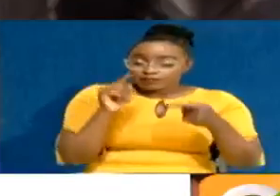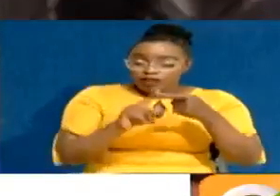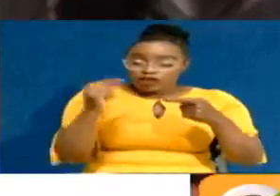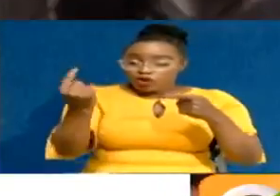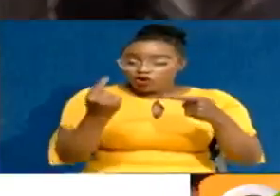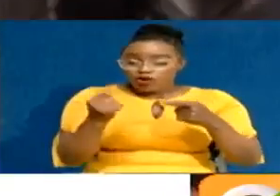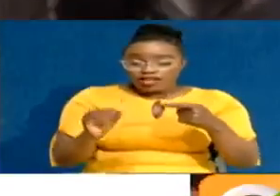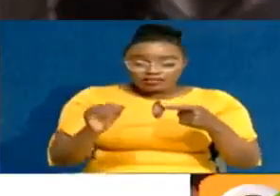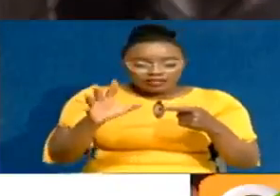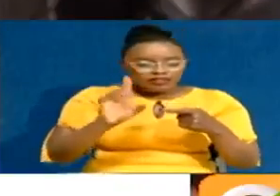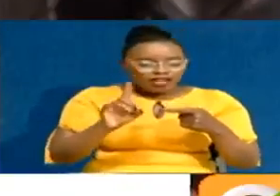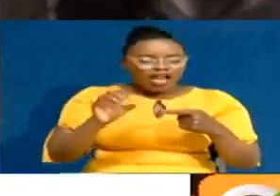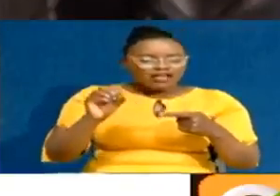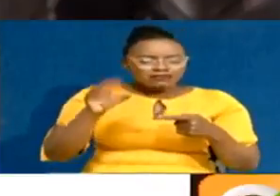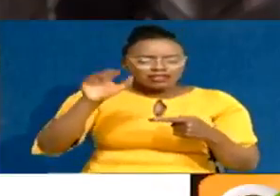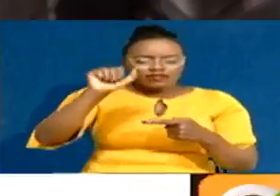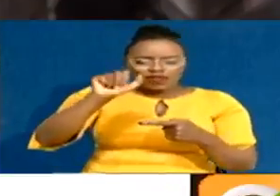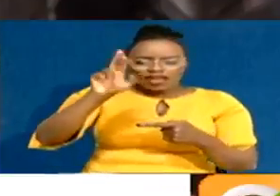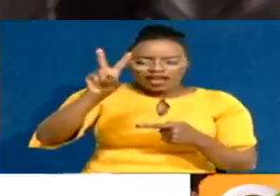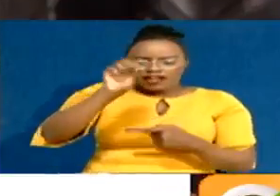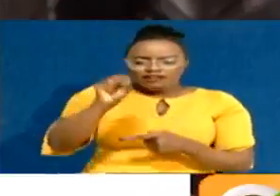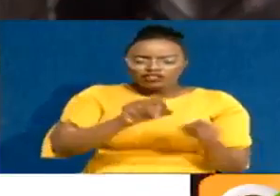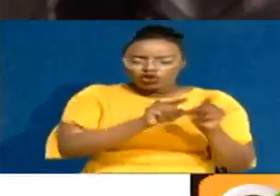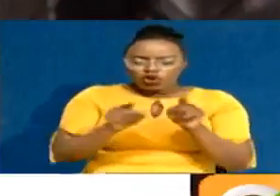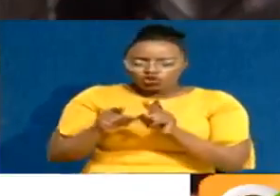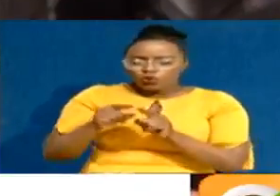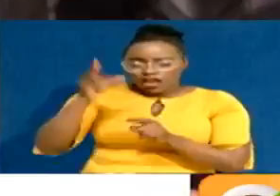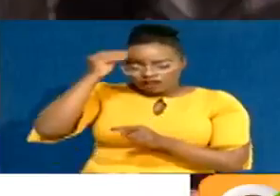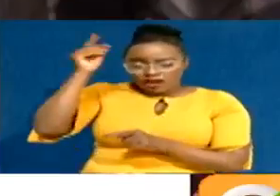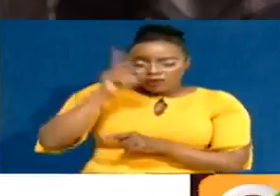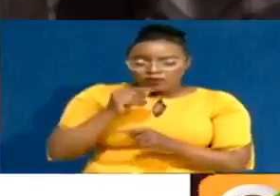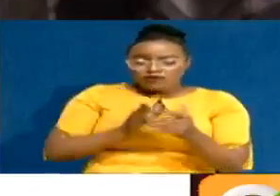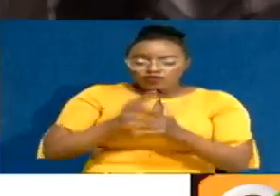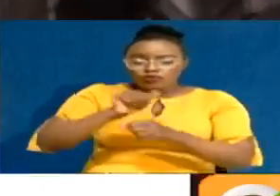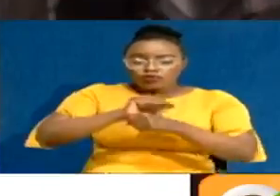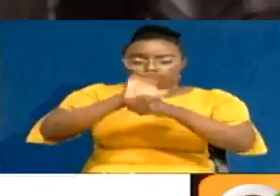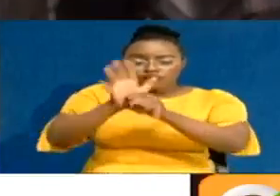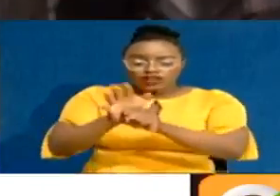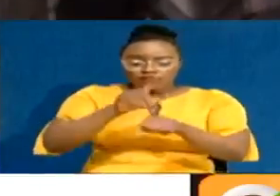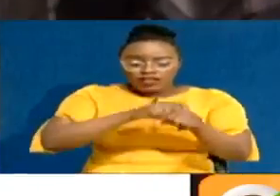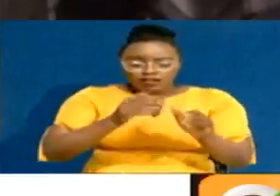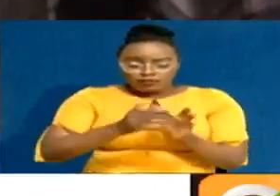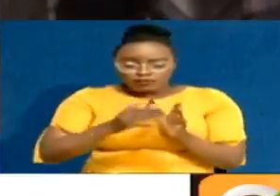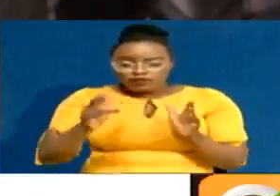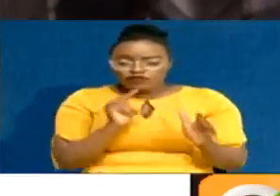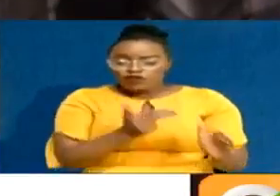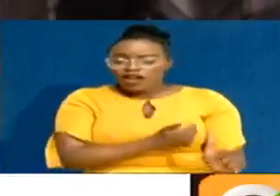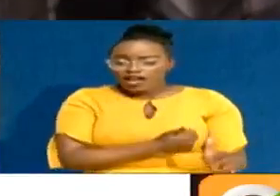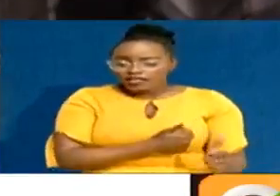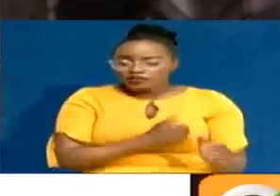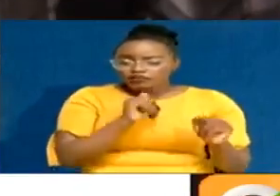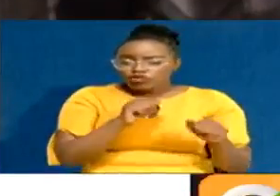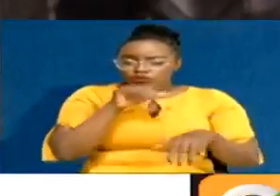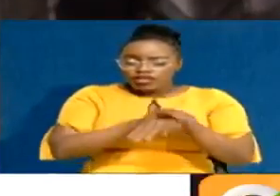it's not only expensive for ARVs, but we have also learned with COVID-19 the period that it takes for us to